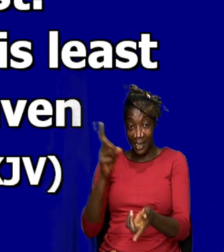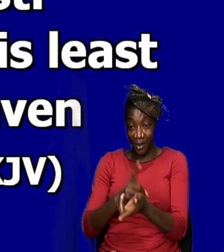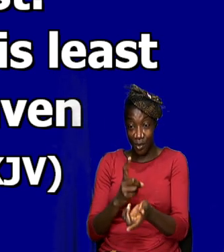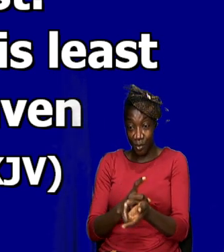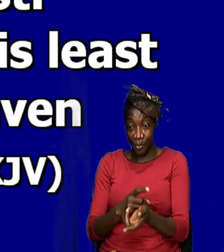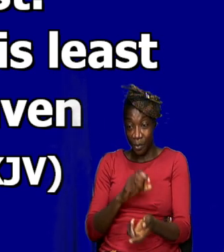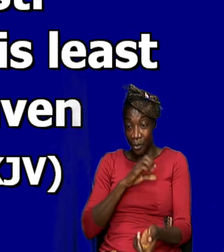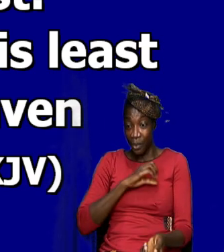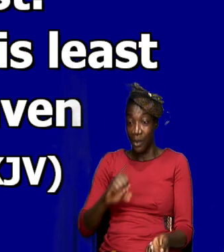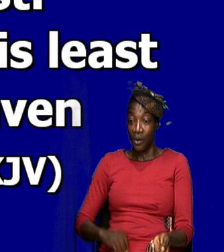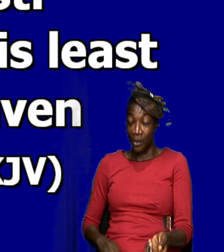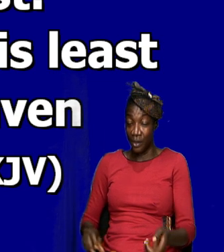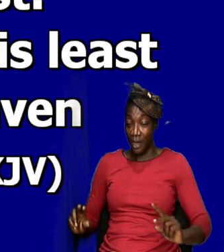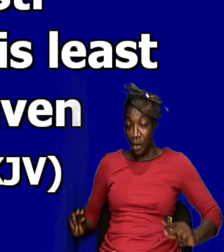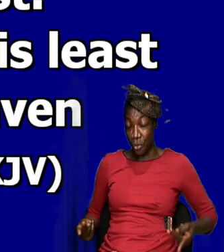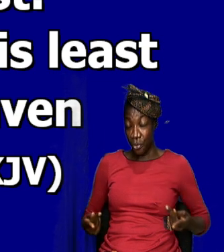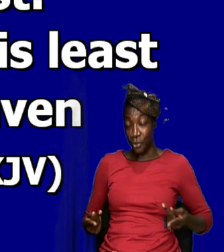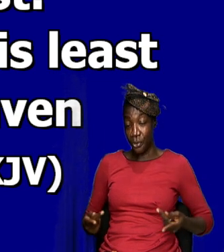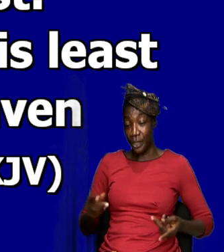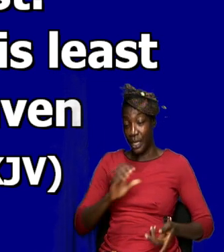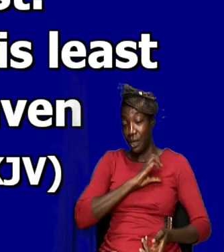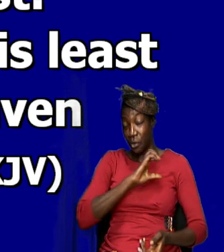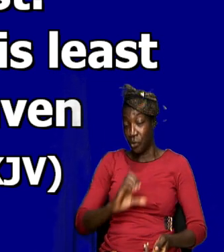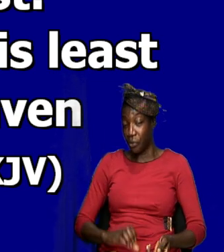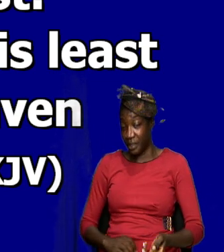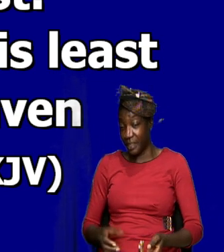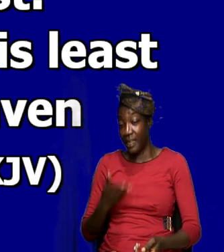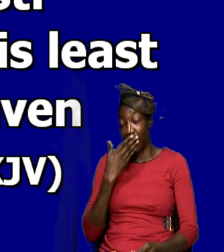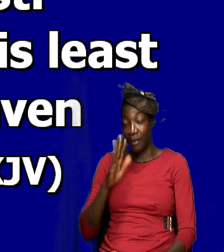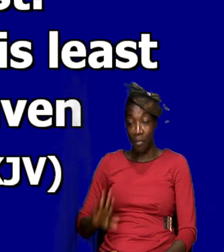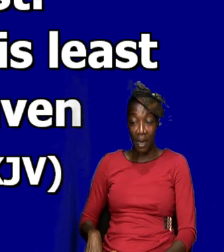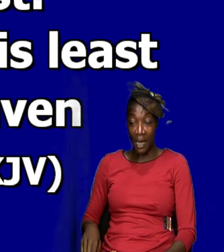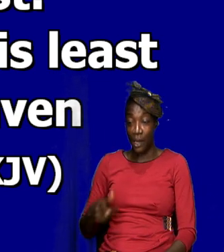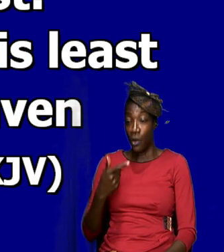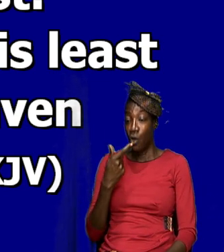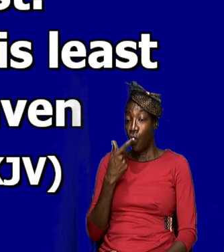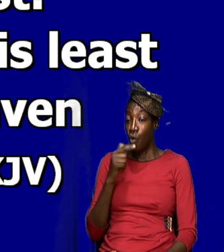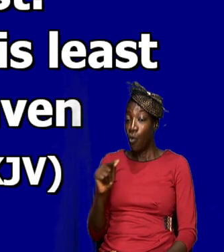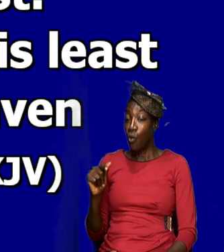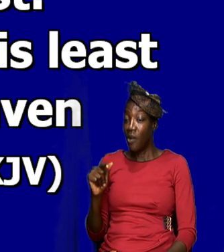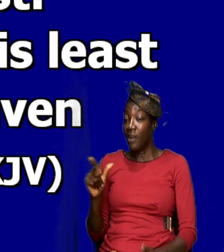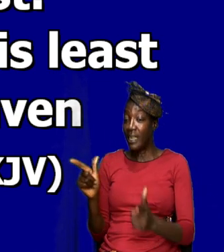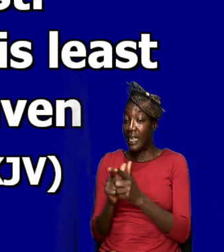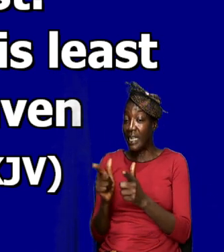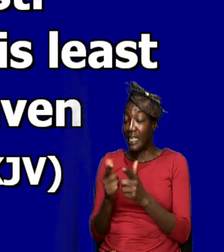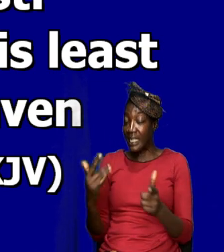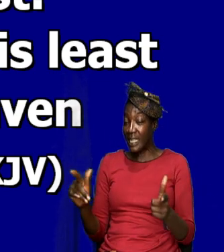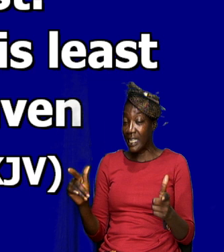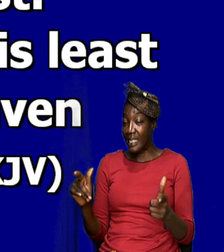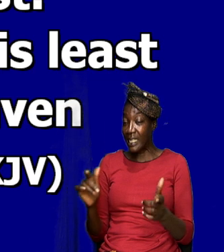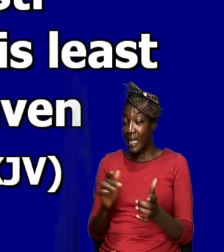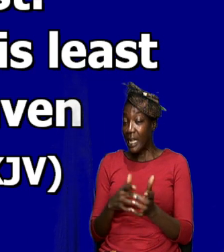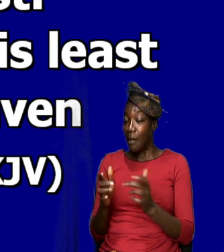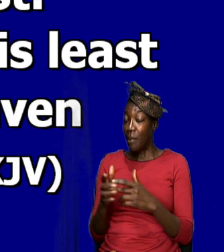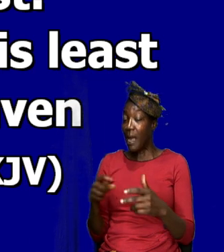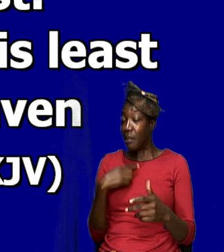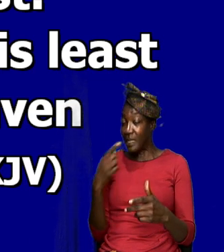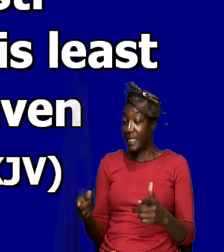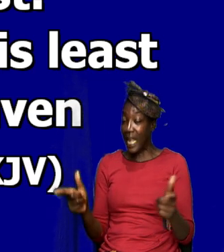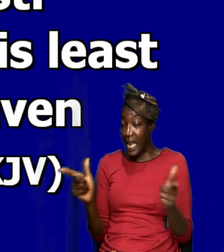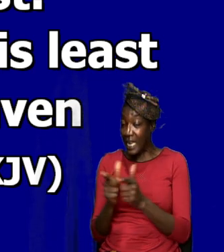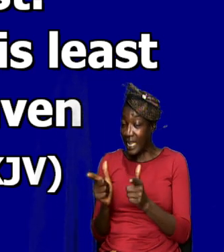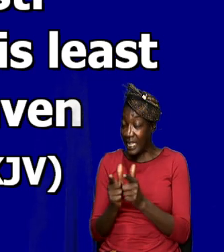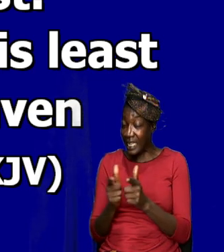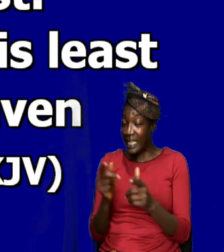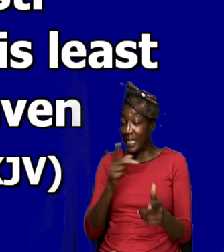Christians which is a bad thing but whoever the least is the Bible is saying that the least in the